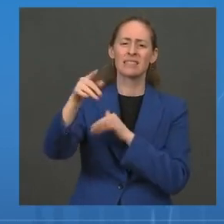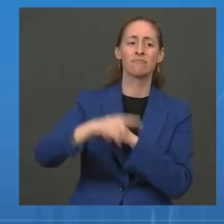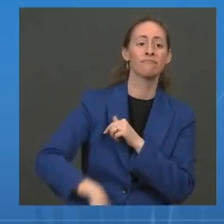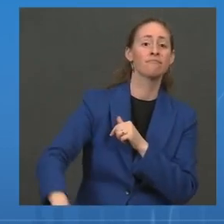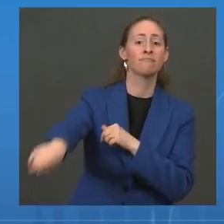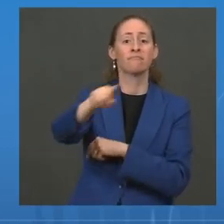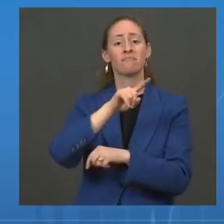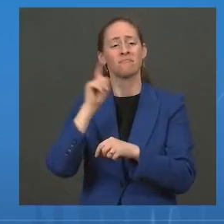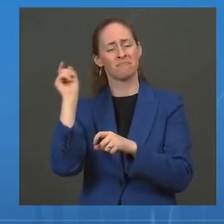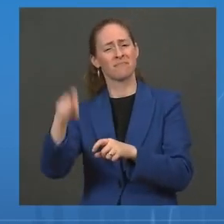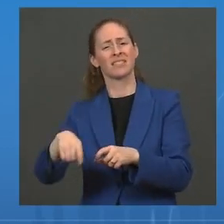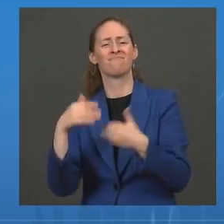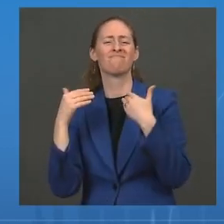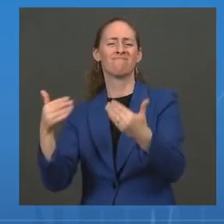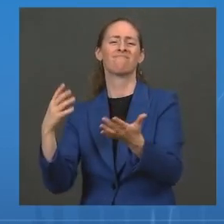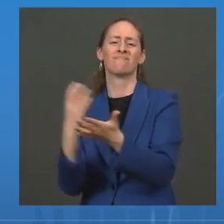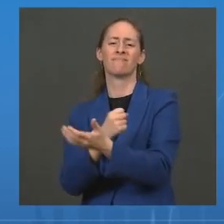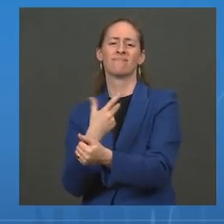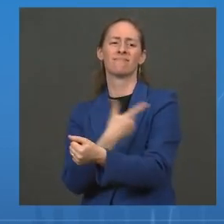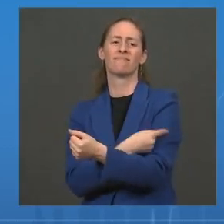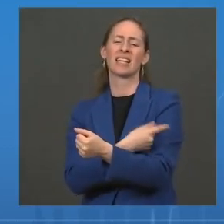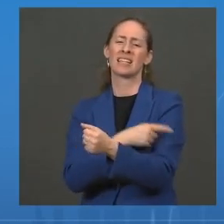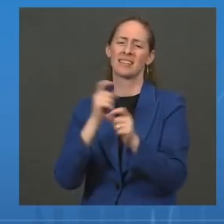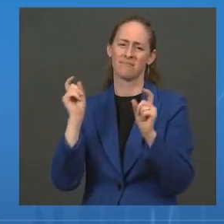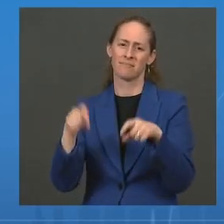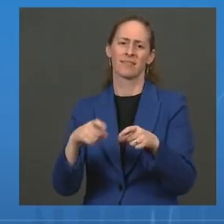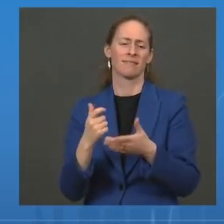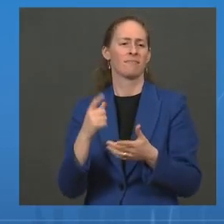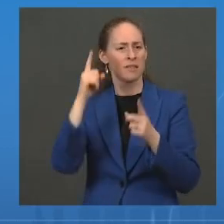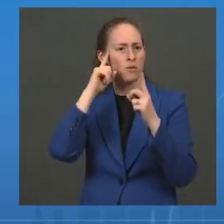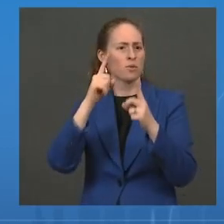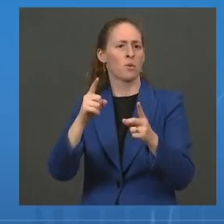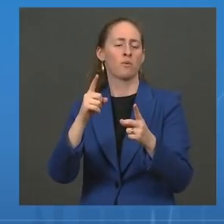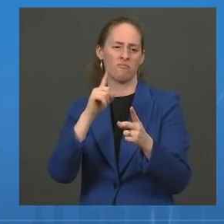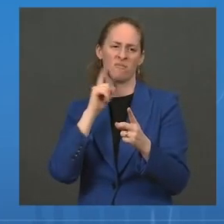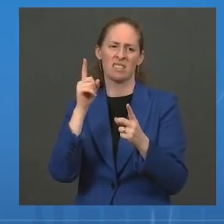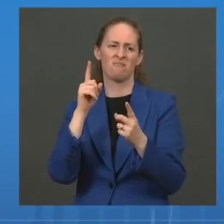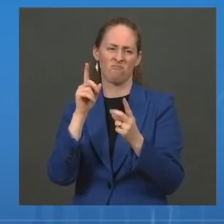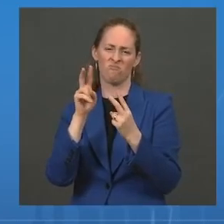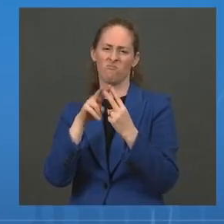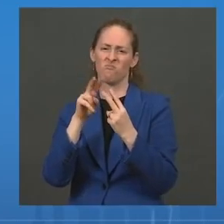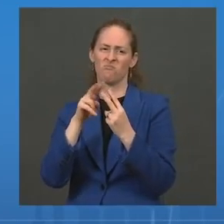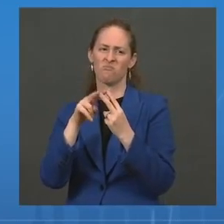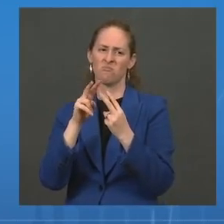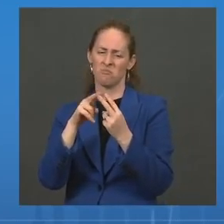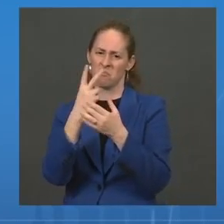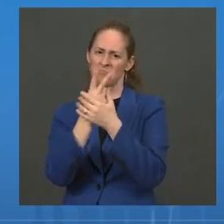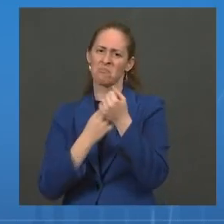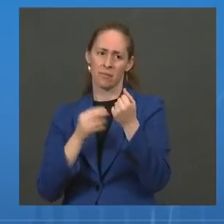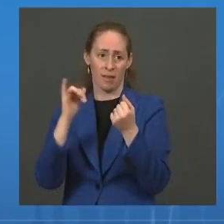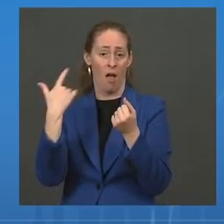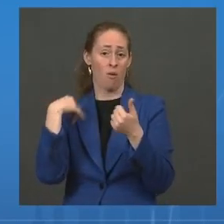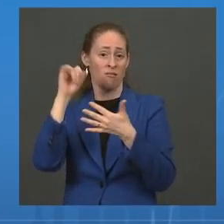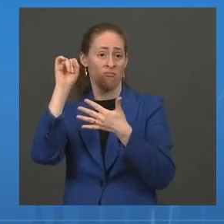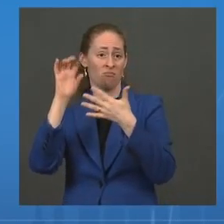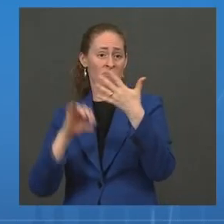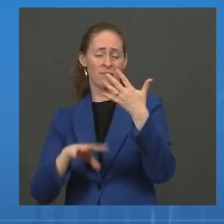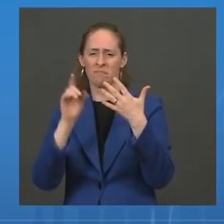vaccinated. But the bottom line is, it is all of the above that we're trying to do. Mr. Last question.